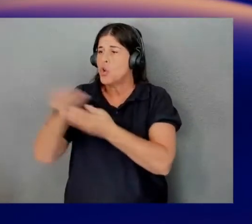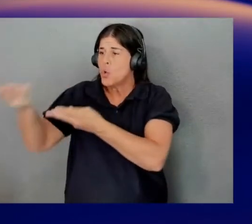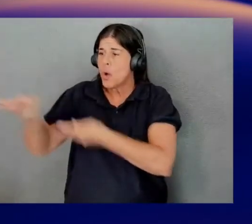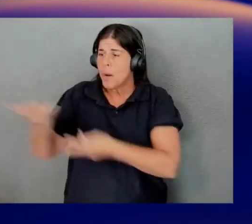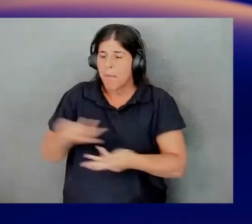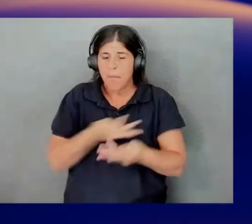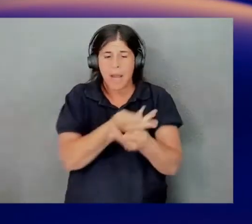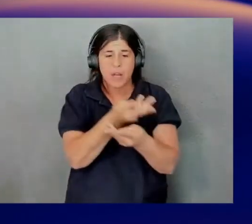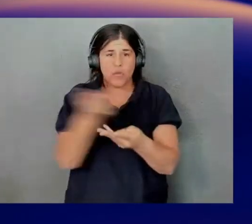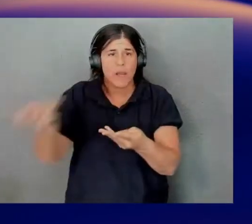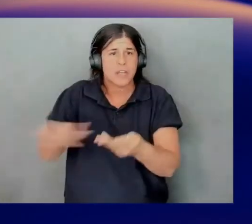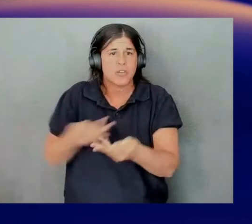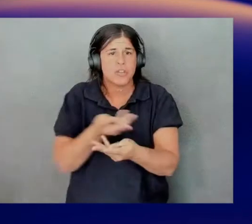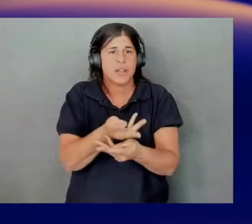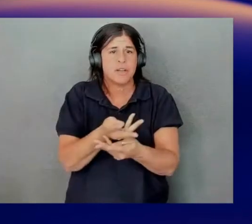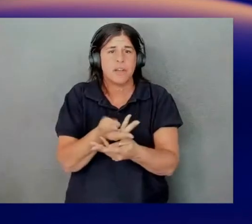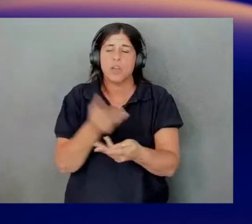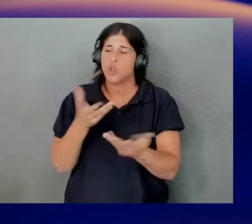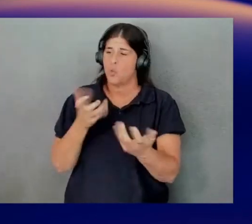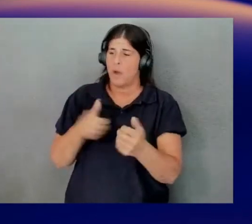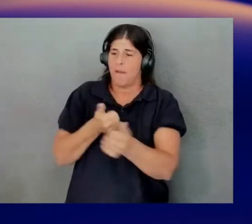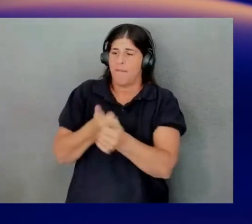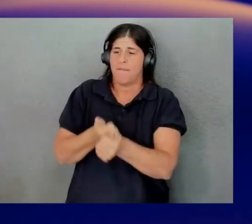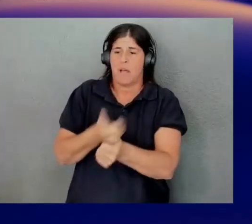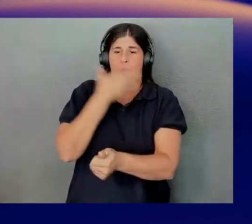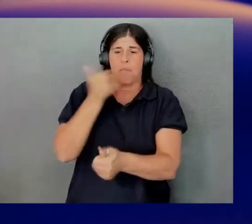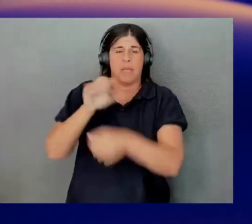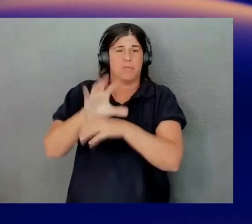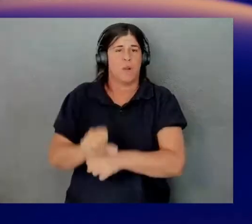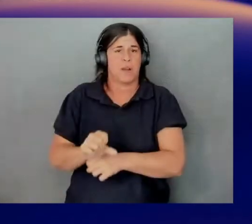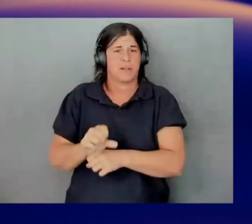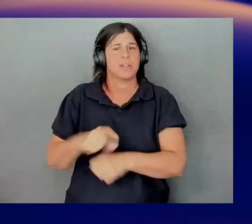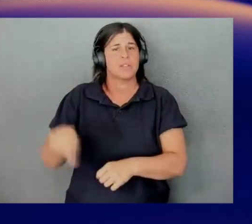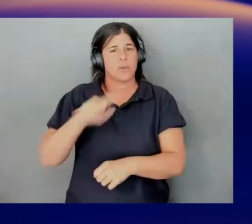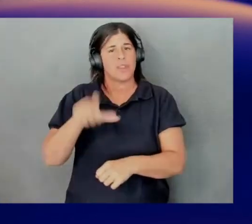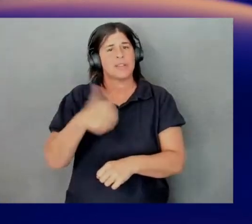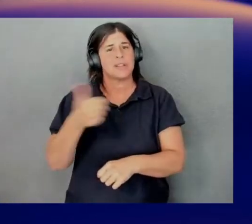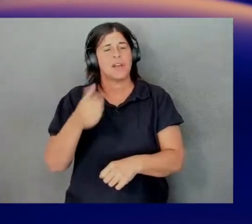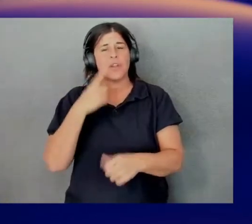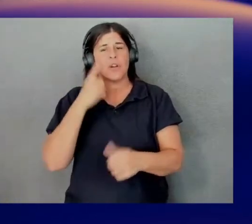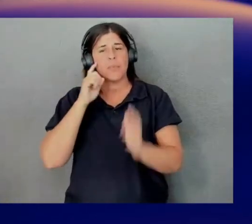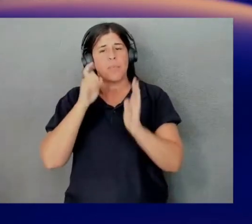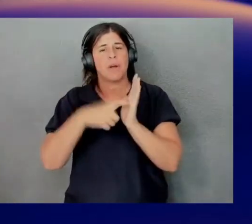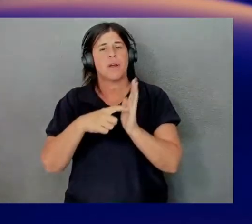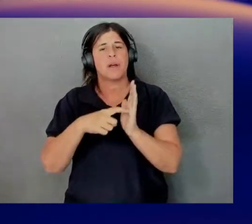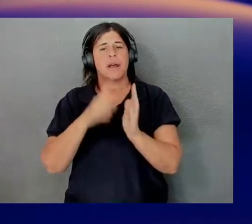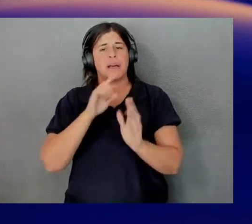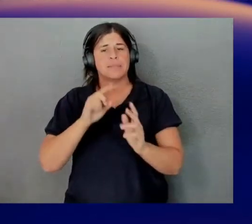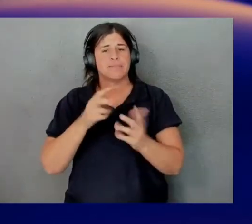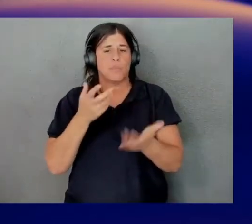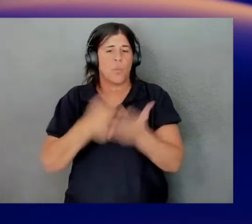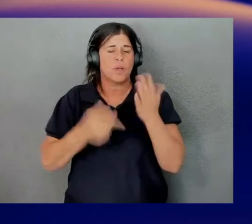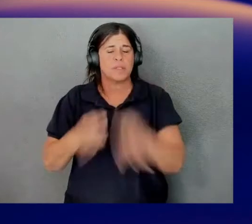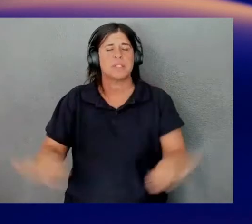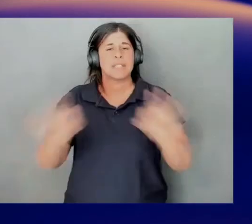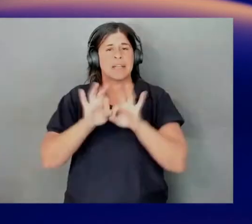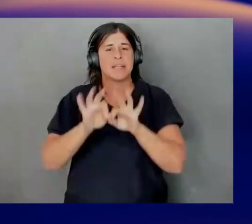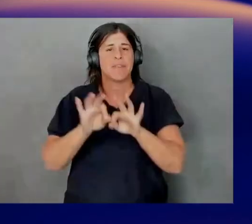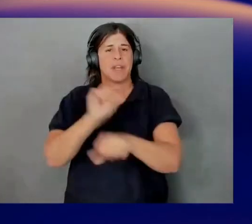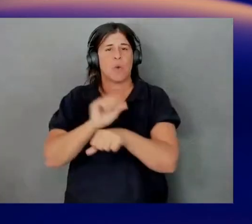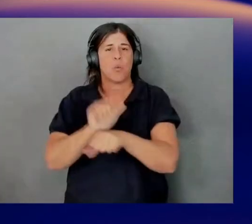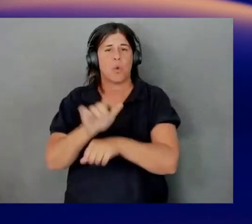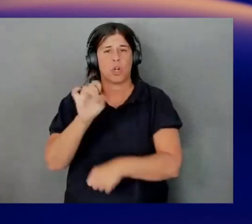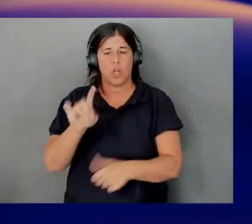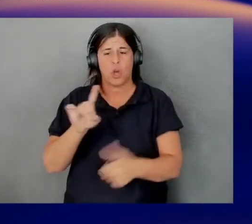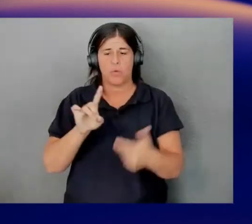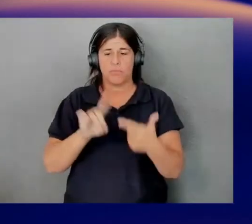best practices, that could be another significant workload. So, make sure that you identify a significant workload, and then you have to be prepared for